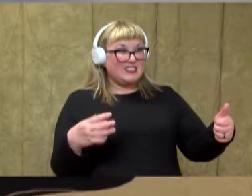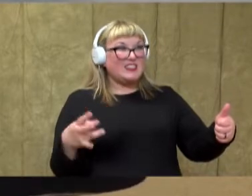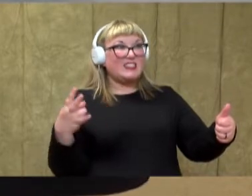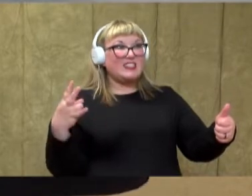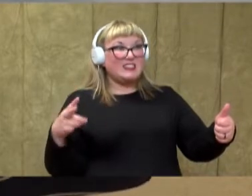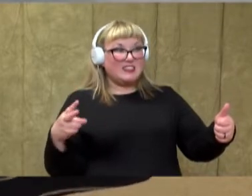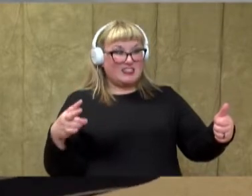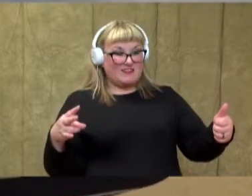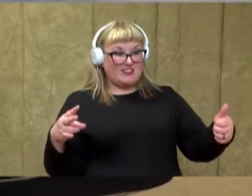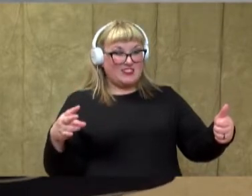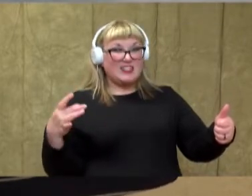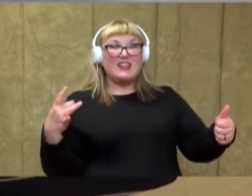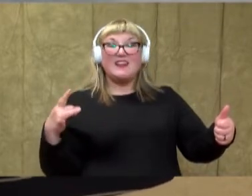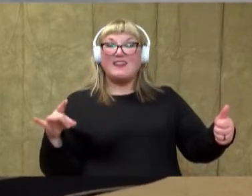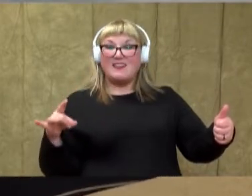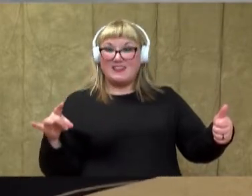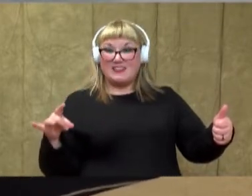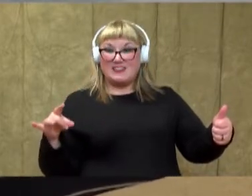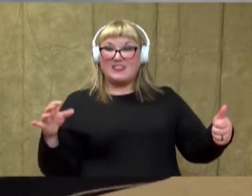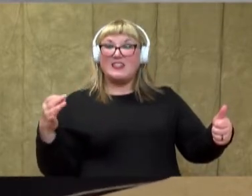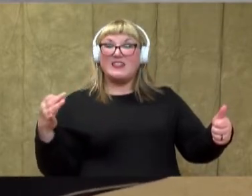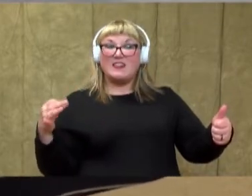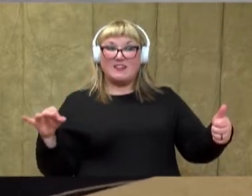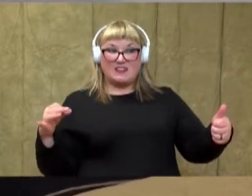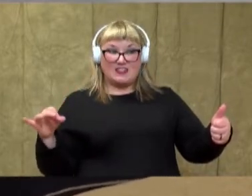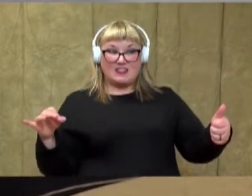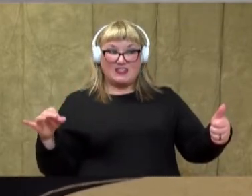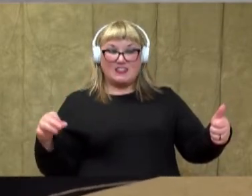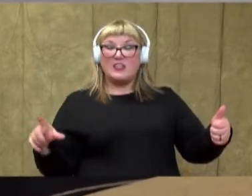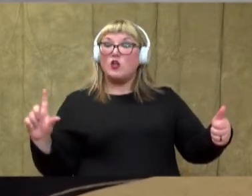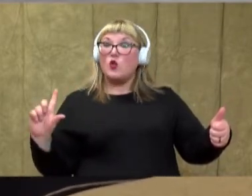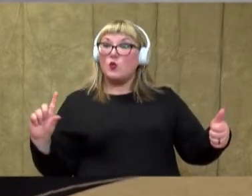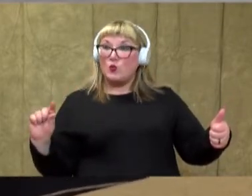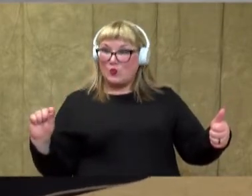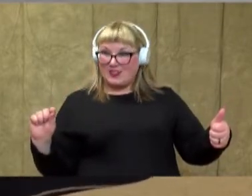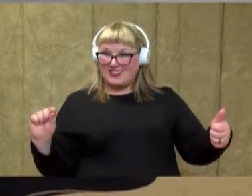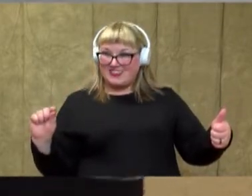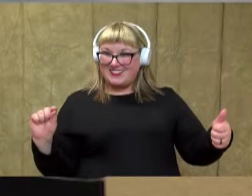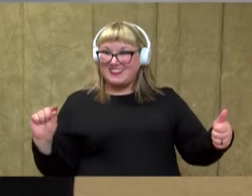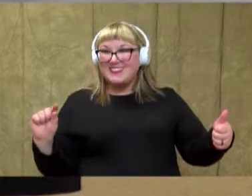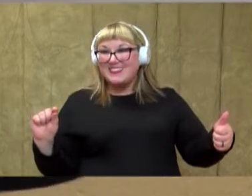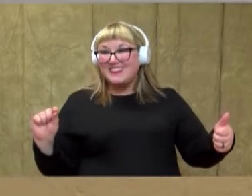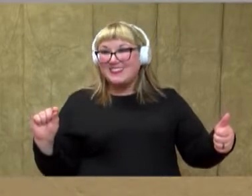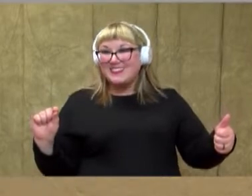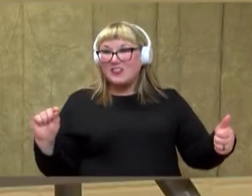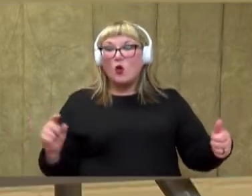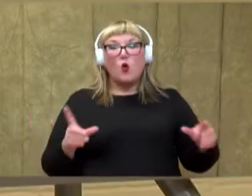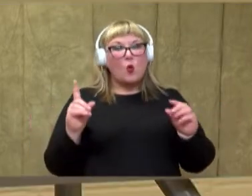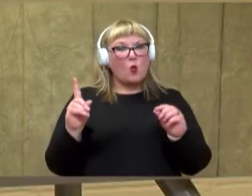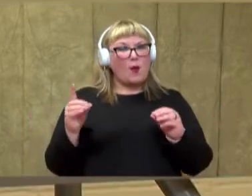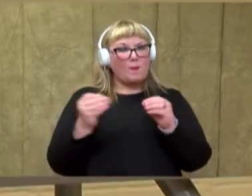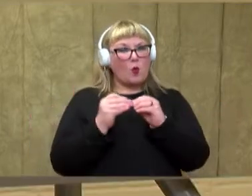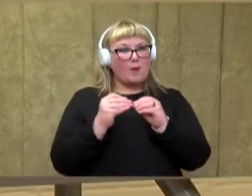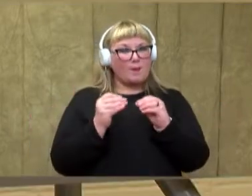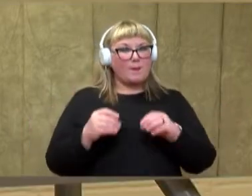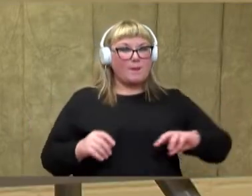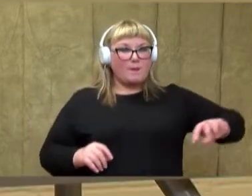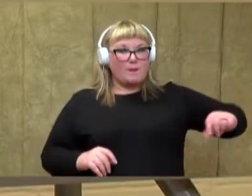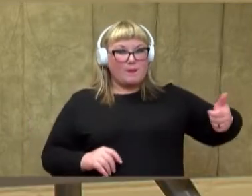16, 17, 18, 19, 20. Let's do one more spin.